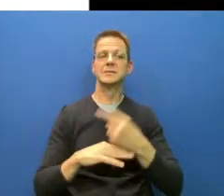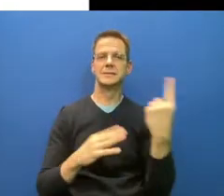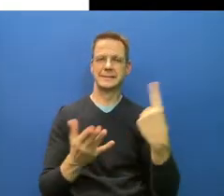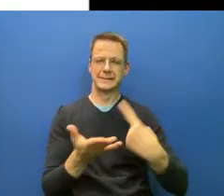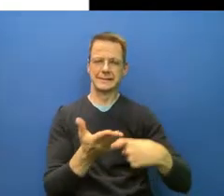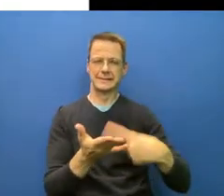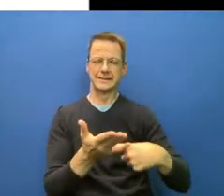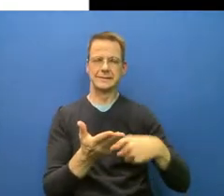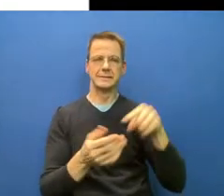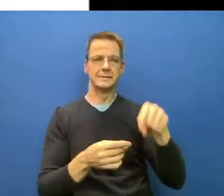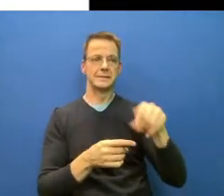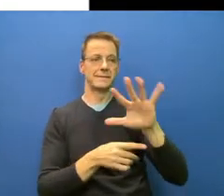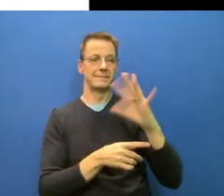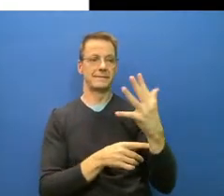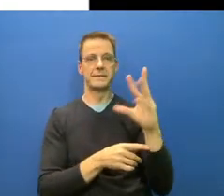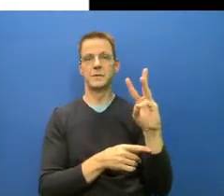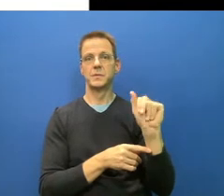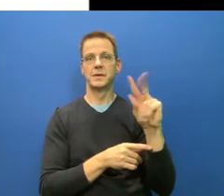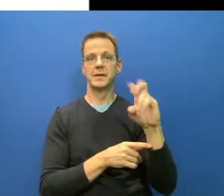some other slides.